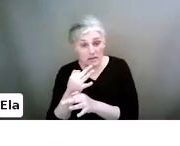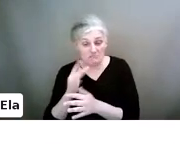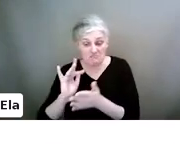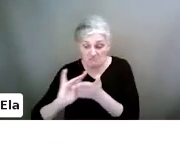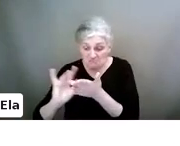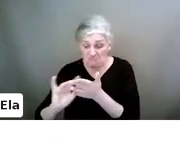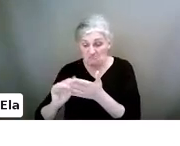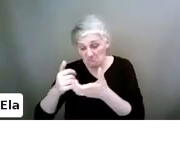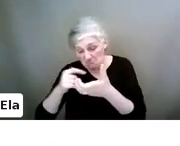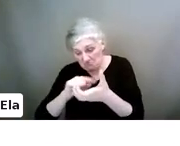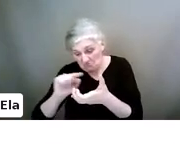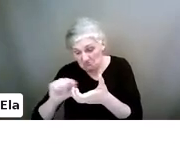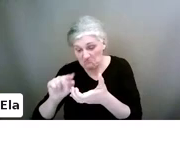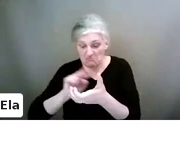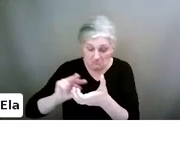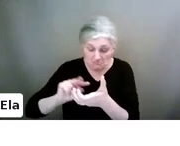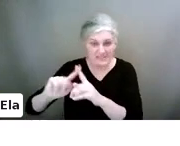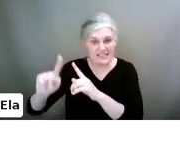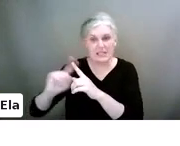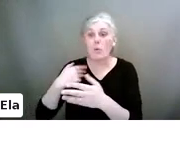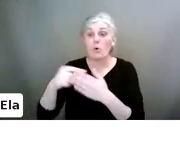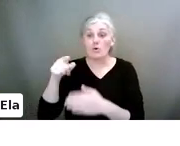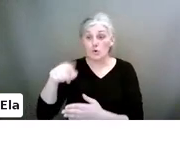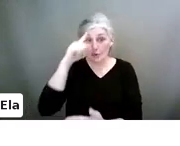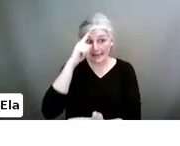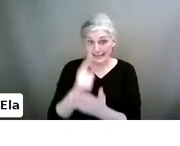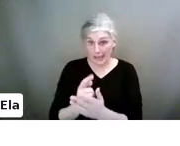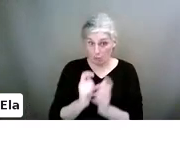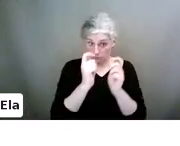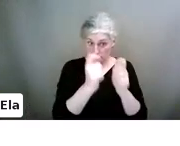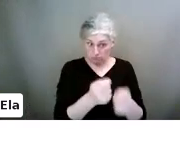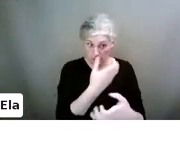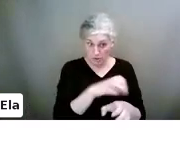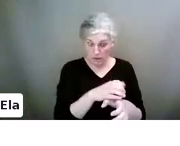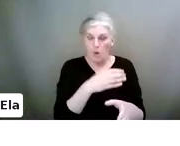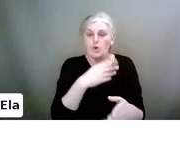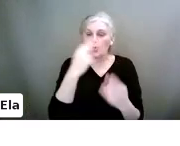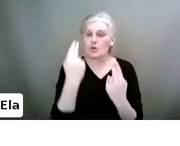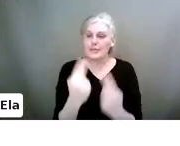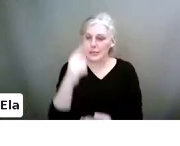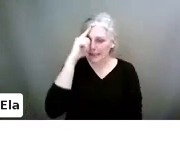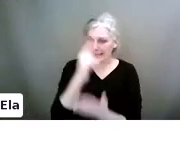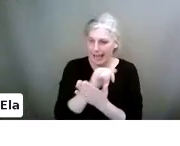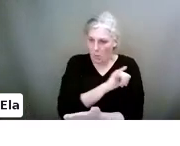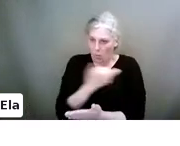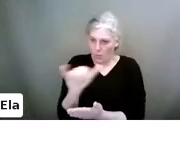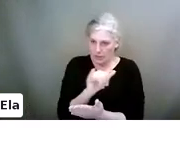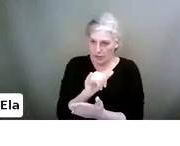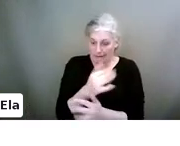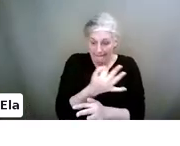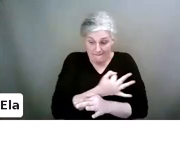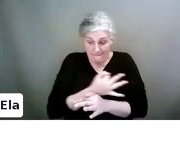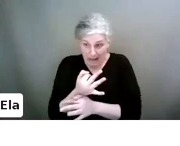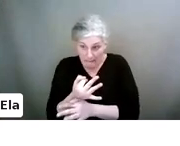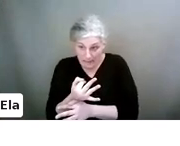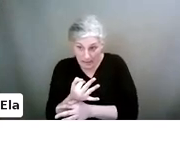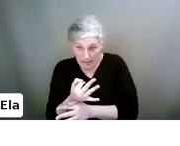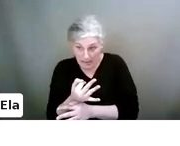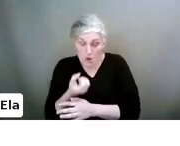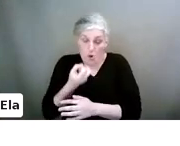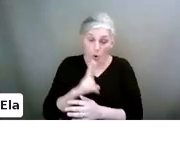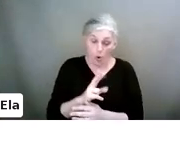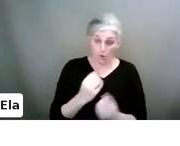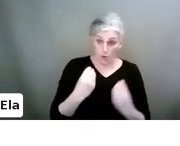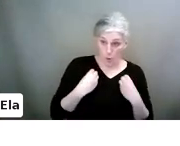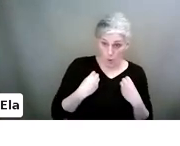to give them on whatever you decide what device. You need to decide what device. Is it the family one? Is it your own one you just give to them when you're